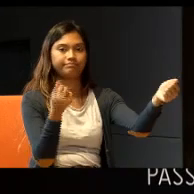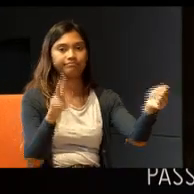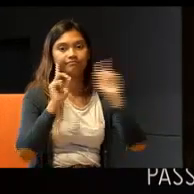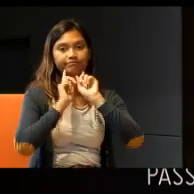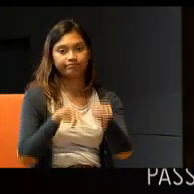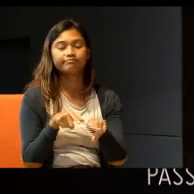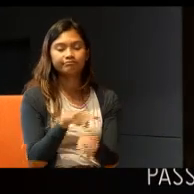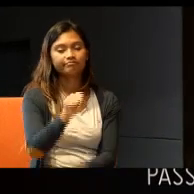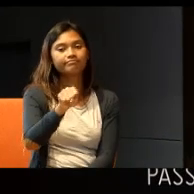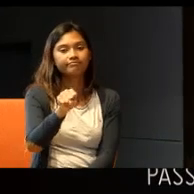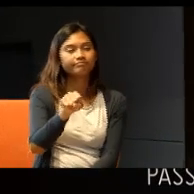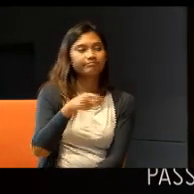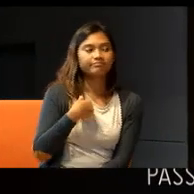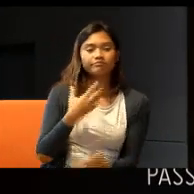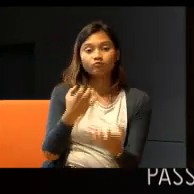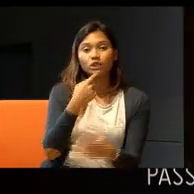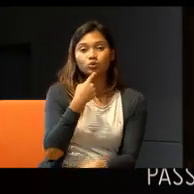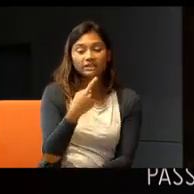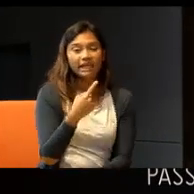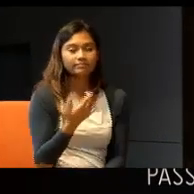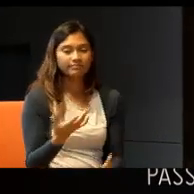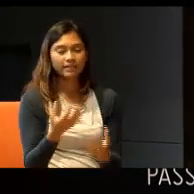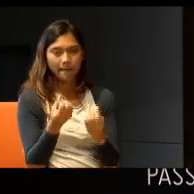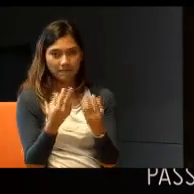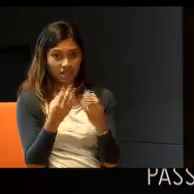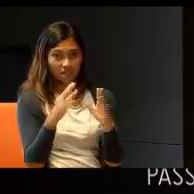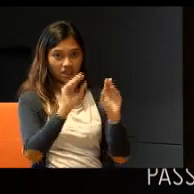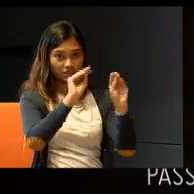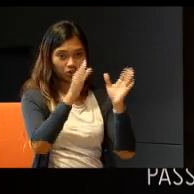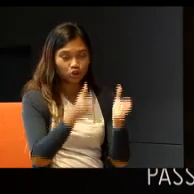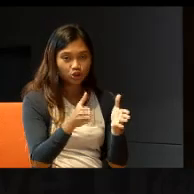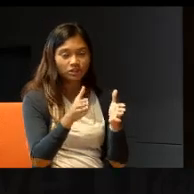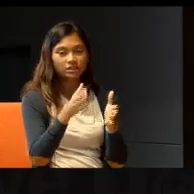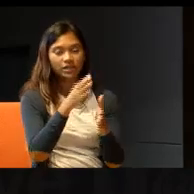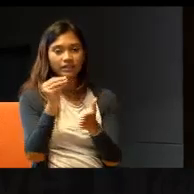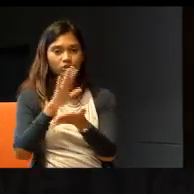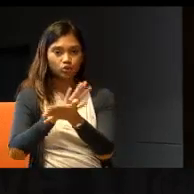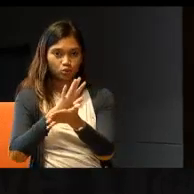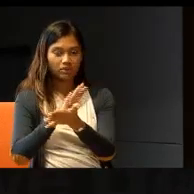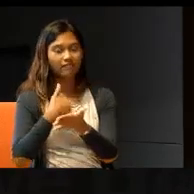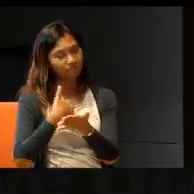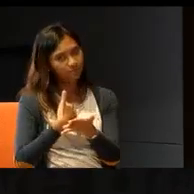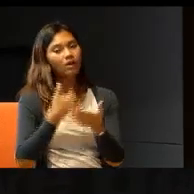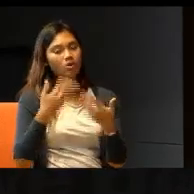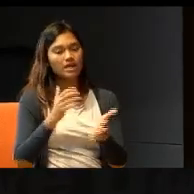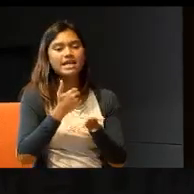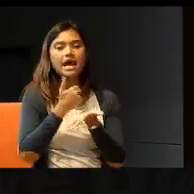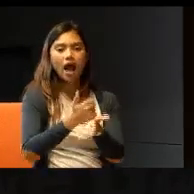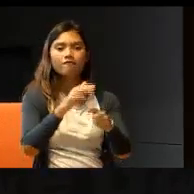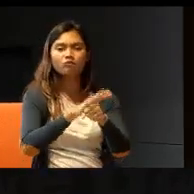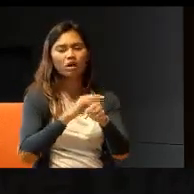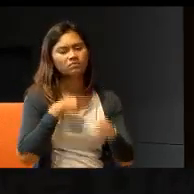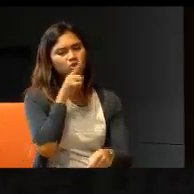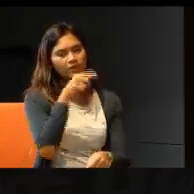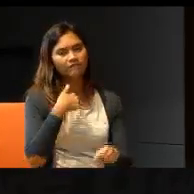say at this point that, many teachers, and many schools, have been very helpful. I'm sure, there are